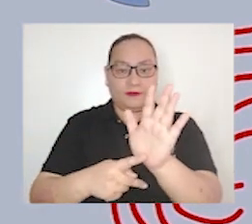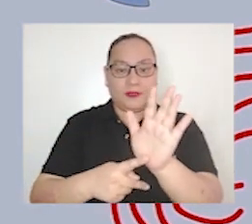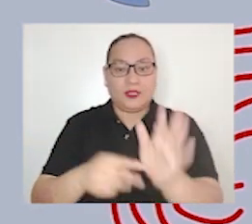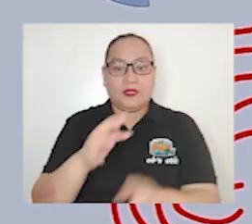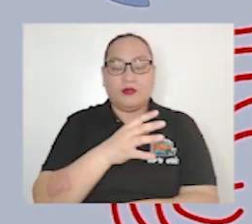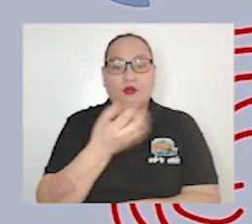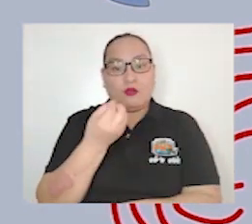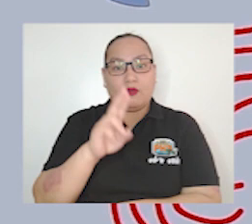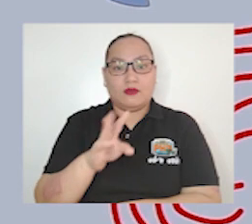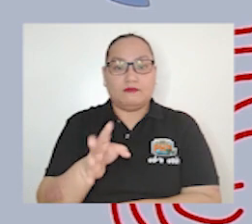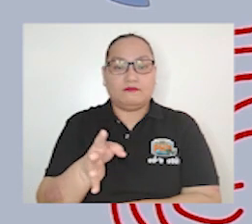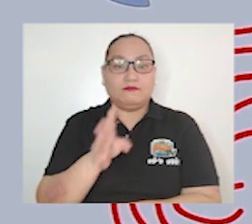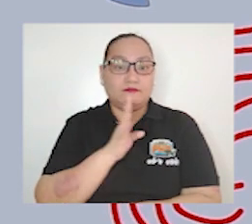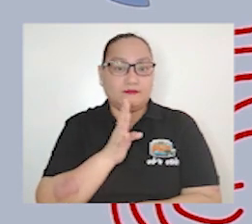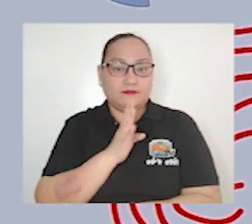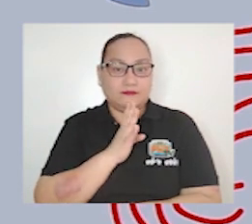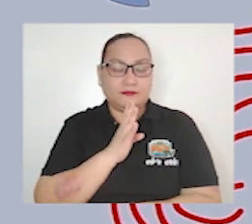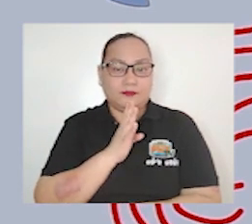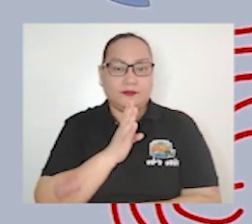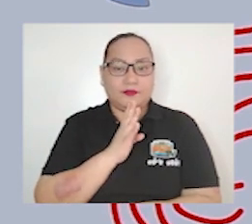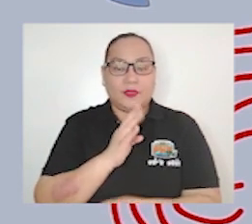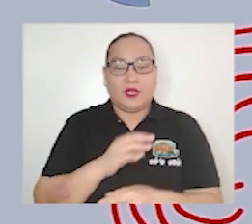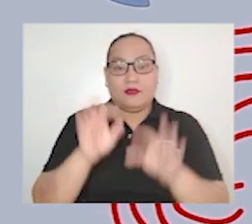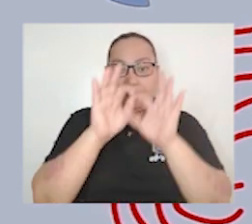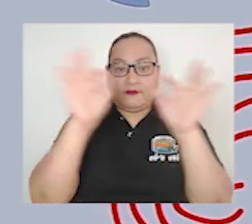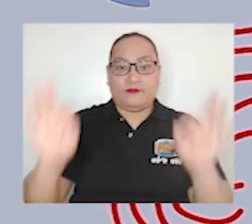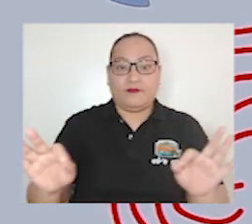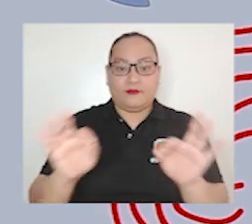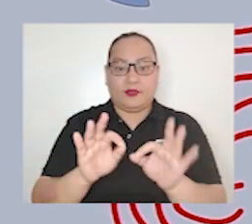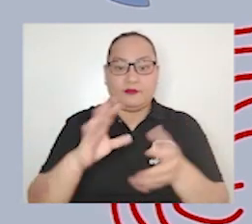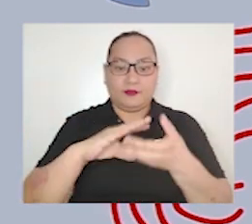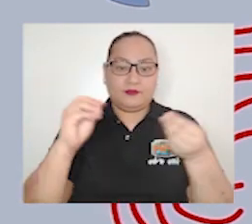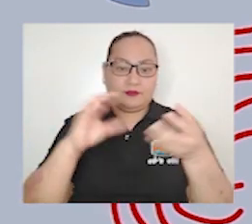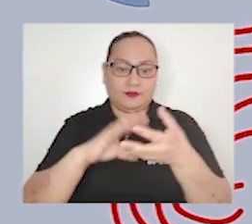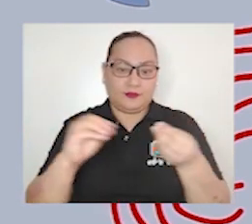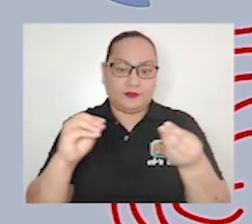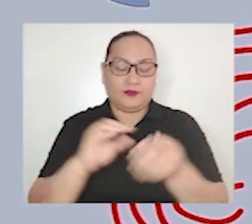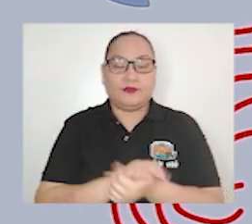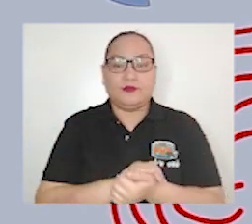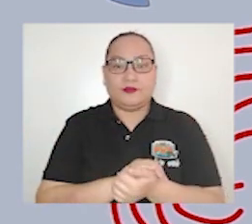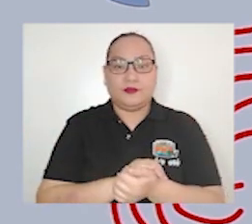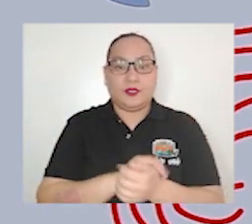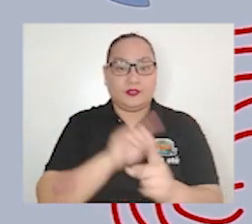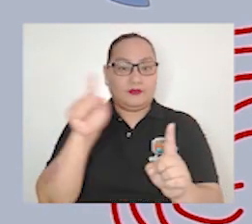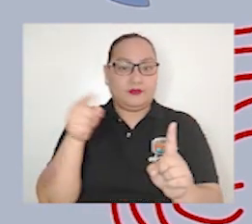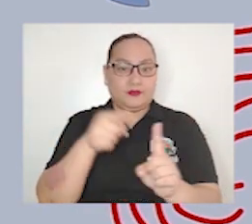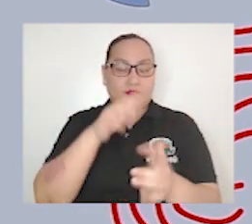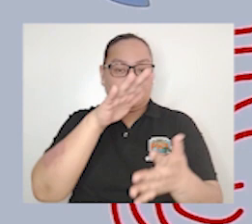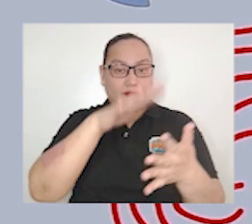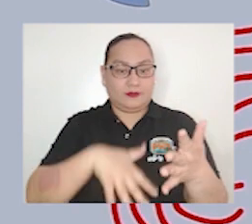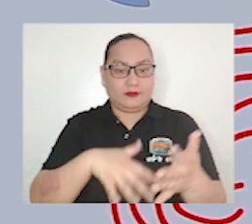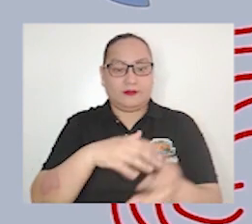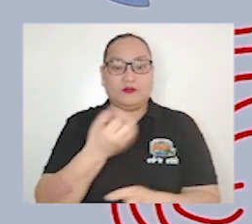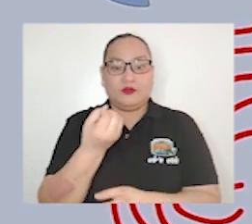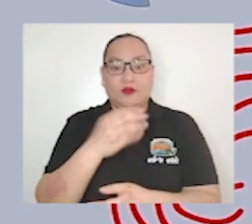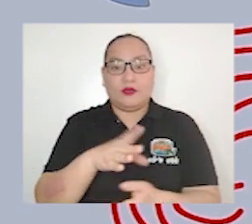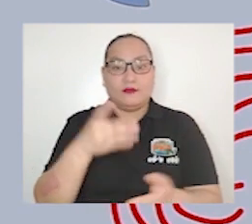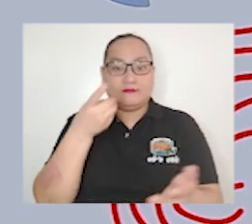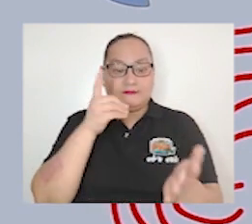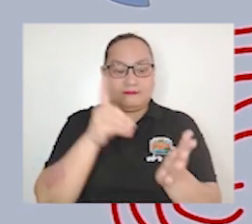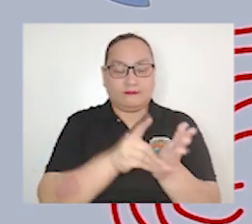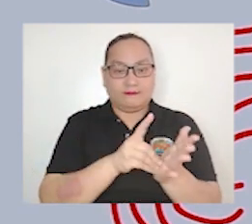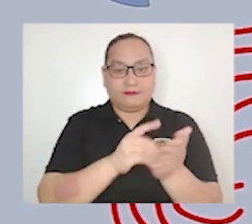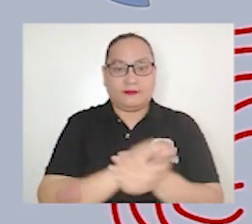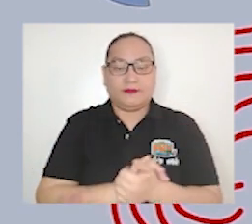in news stories feature articles or documentaries These are the things that we